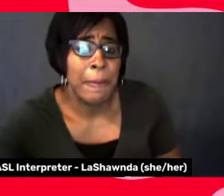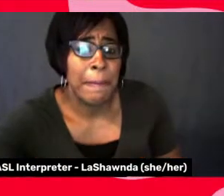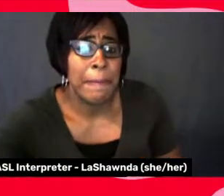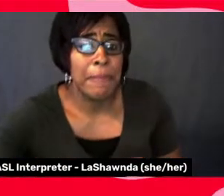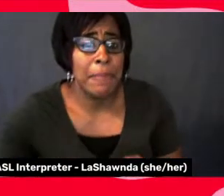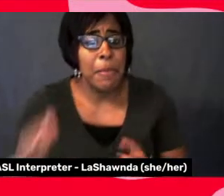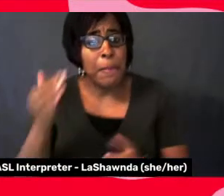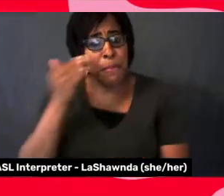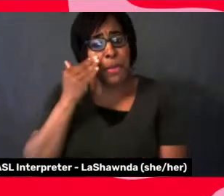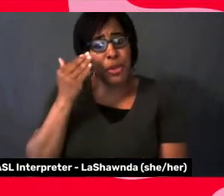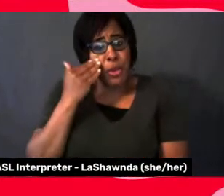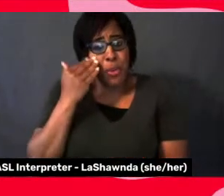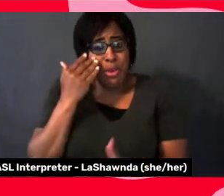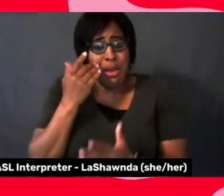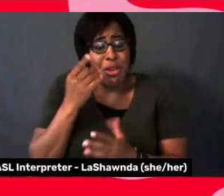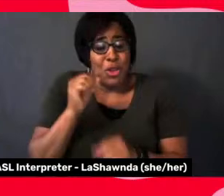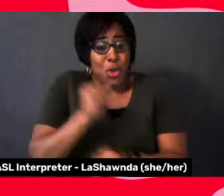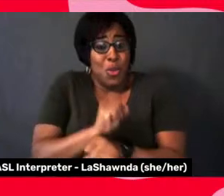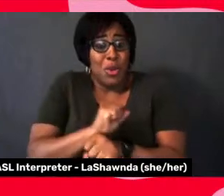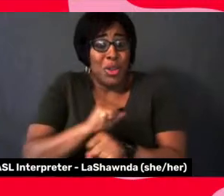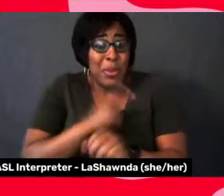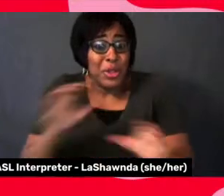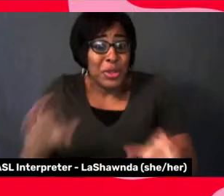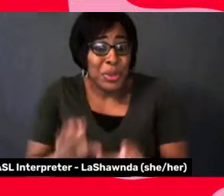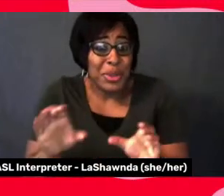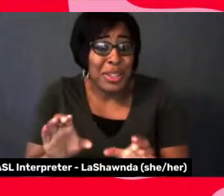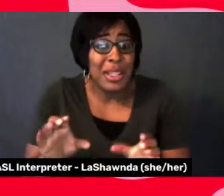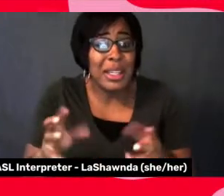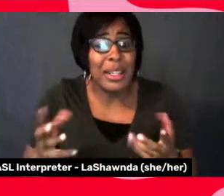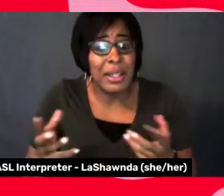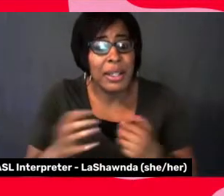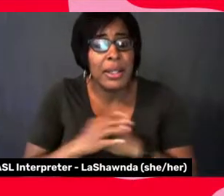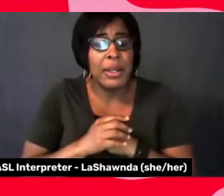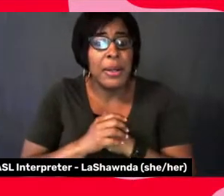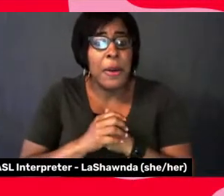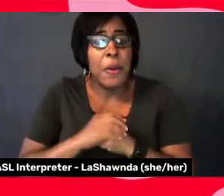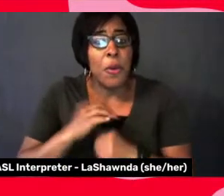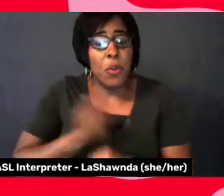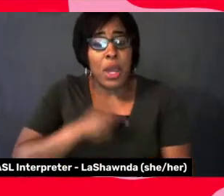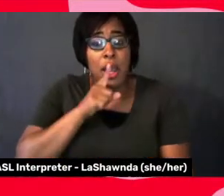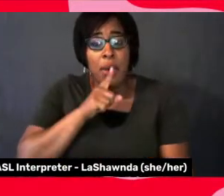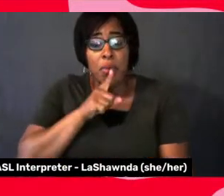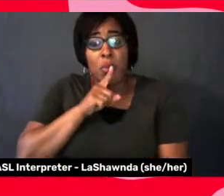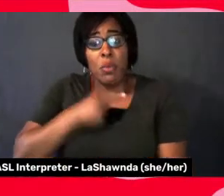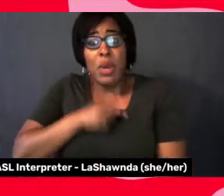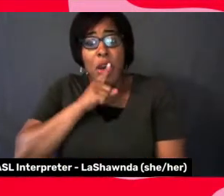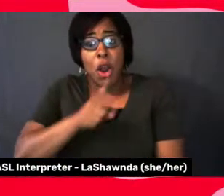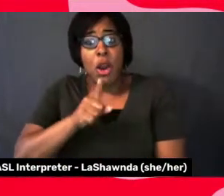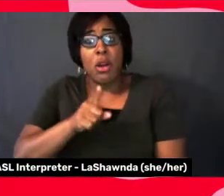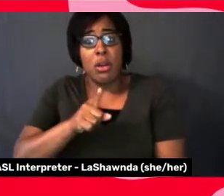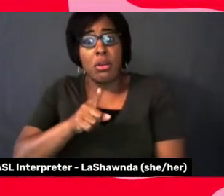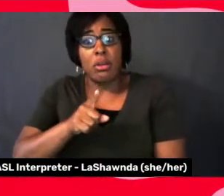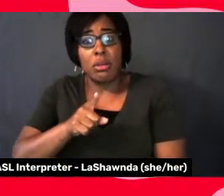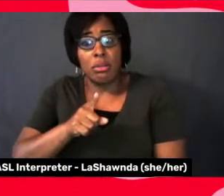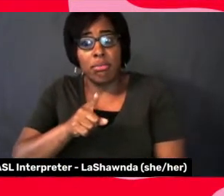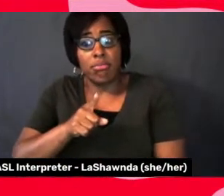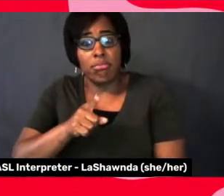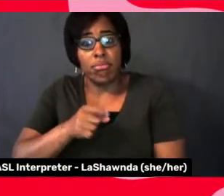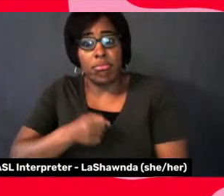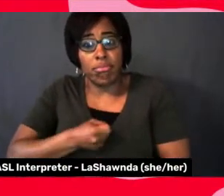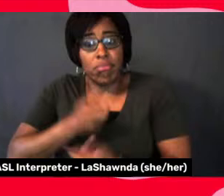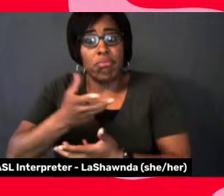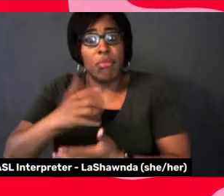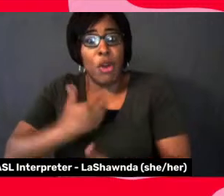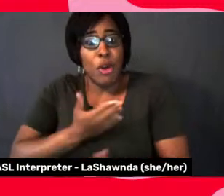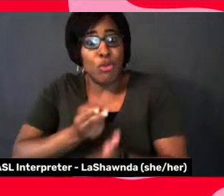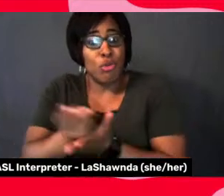um, what we're, you know, we're, we are speaking a truth of some sort. Um, and